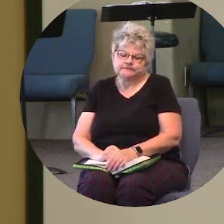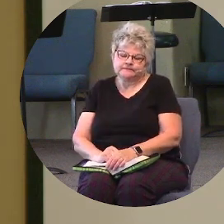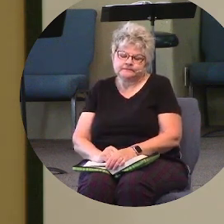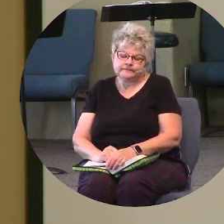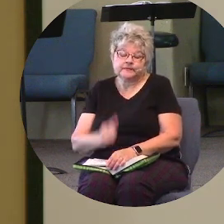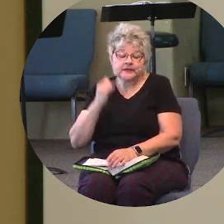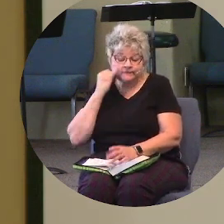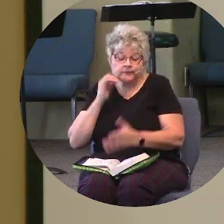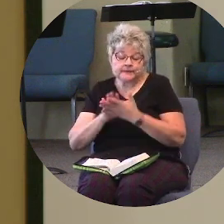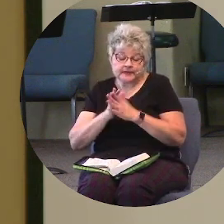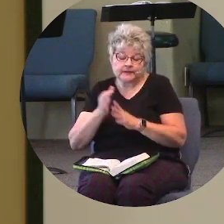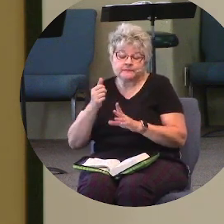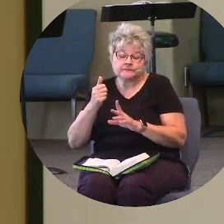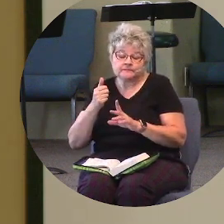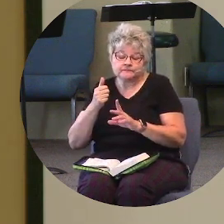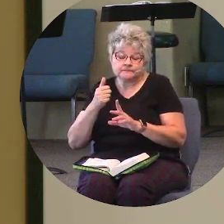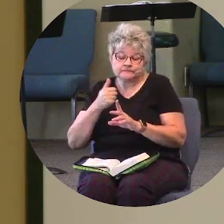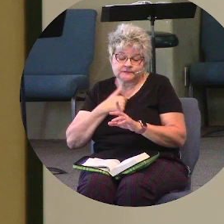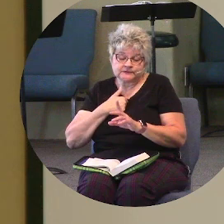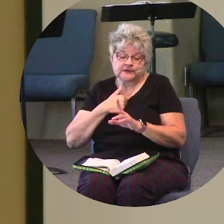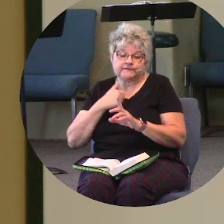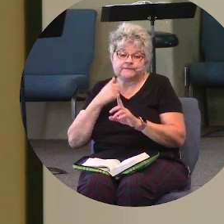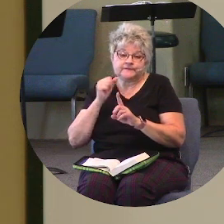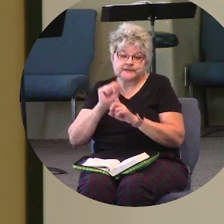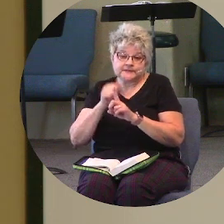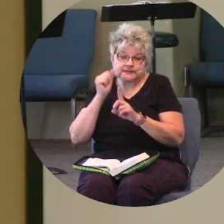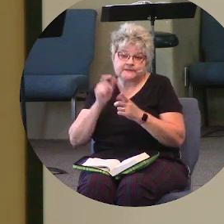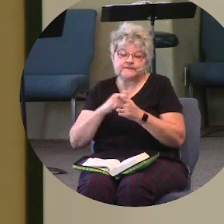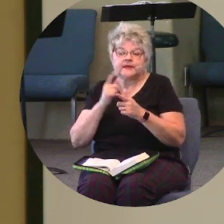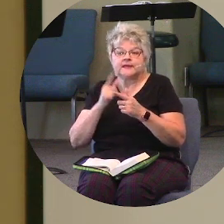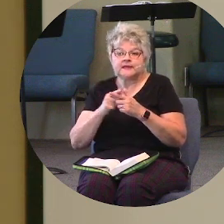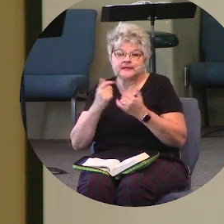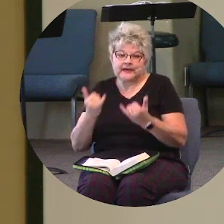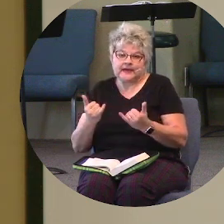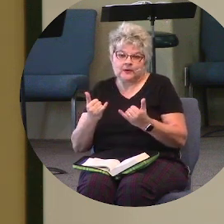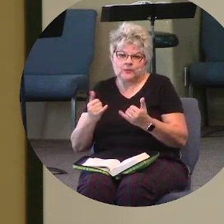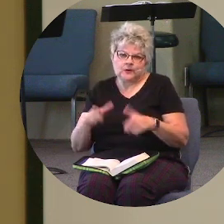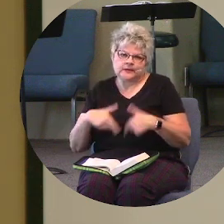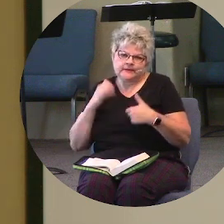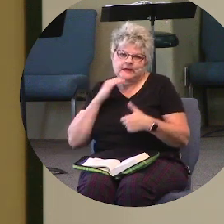And if we become self-deceived, then all of a sudden we are living a lie.